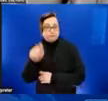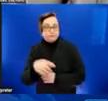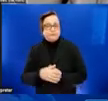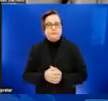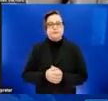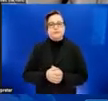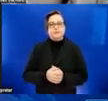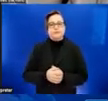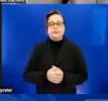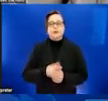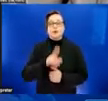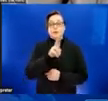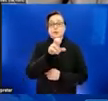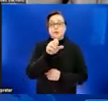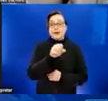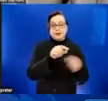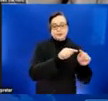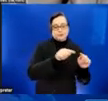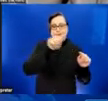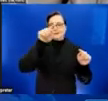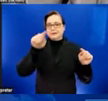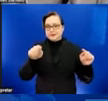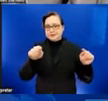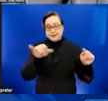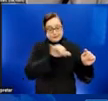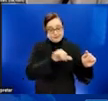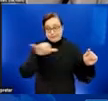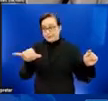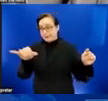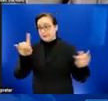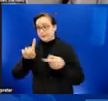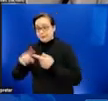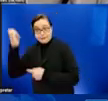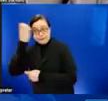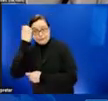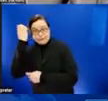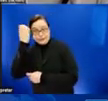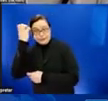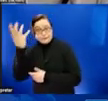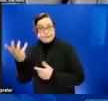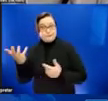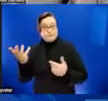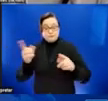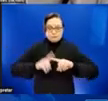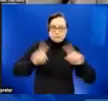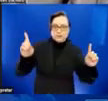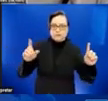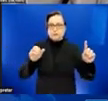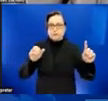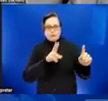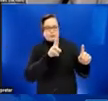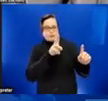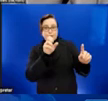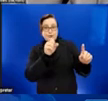.S. trends in monkeypox cases relative to those in Europe? Is a significant portion of the U.S. beginning to see a slight